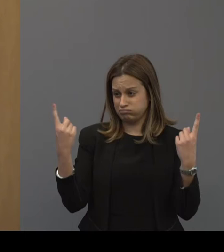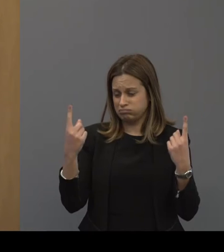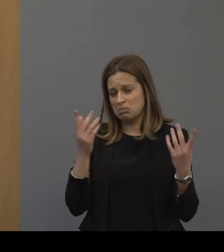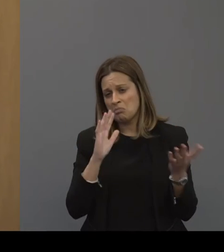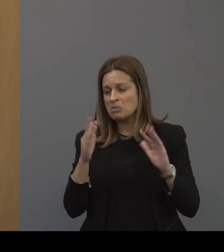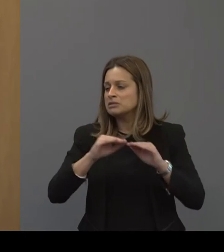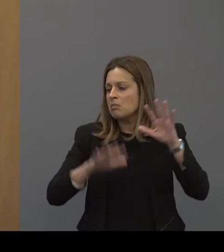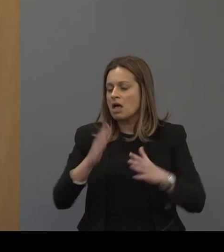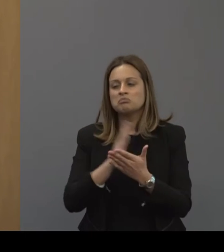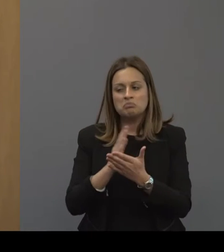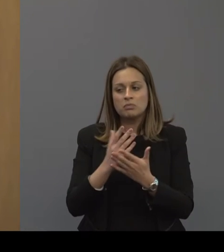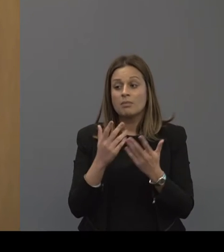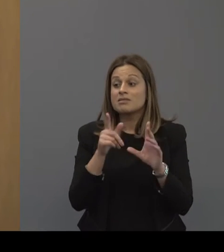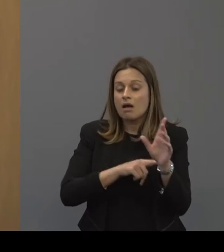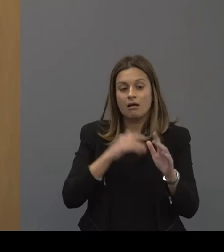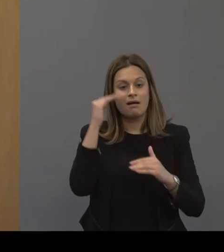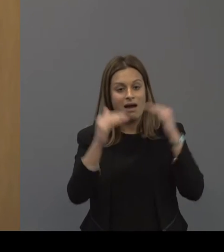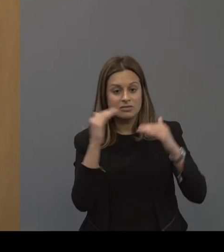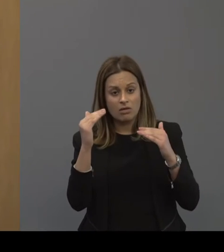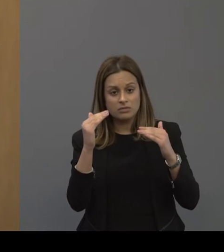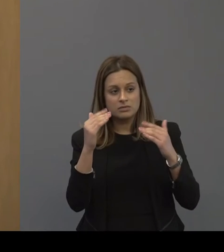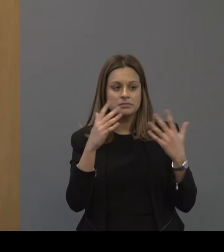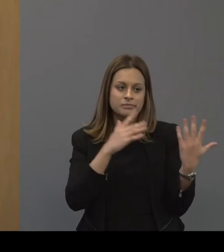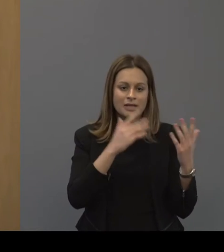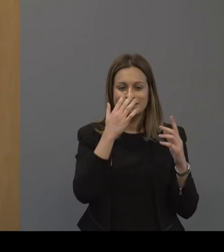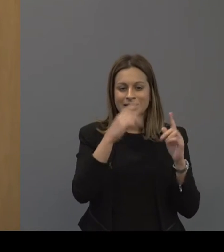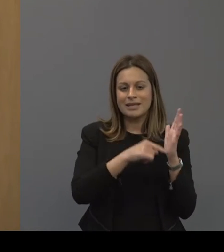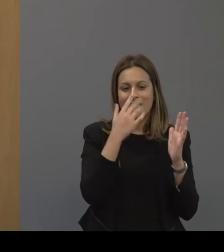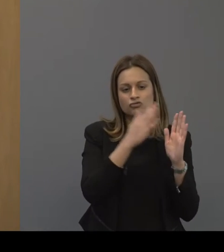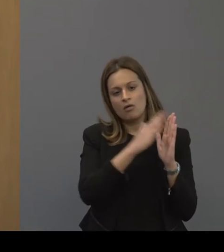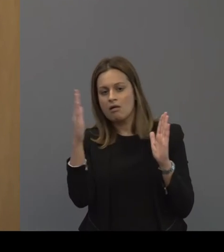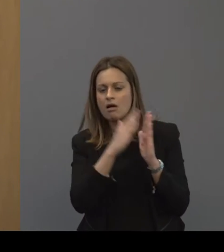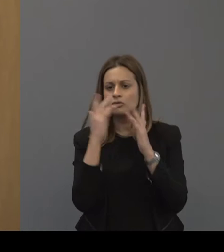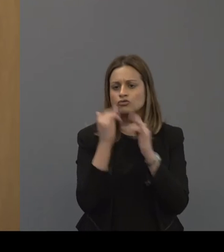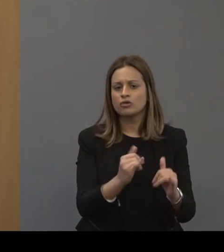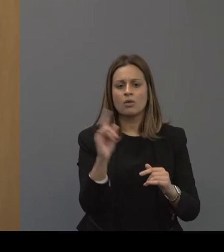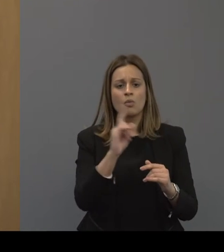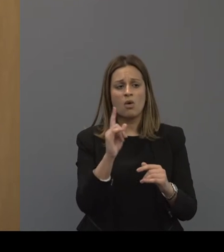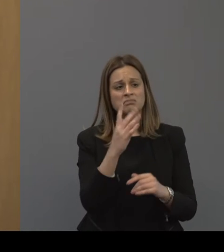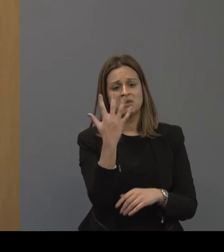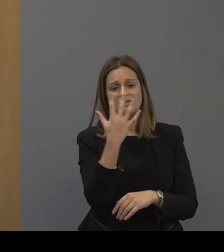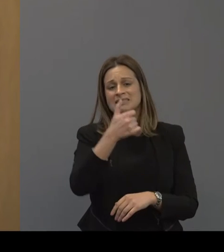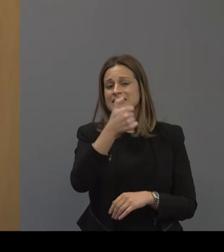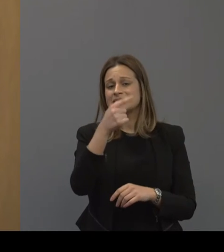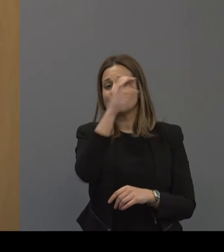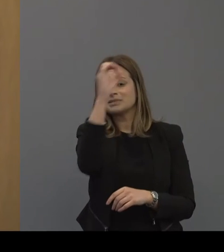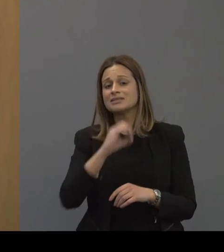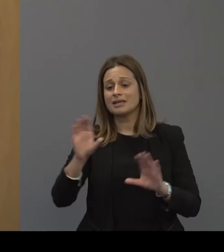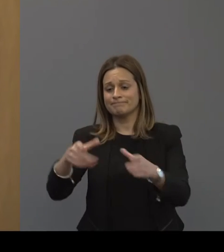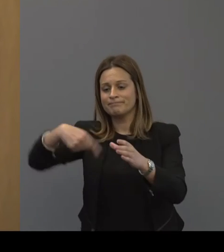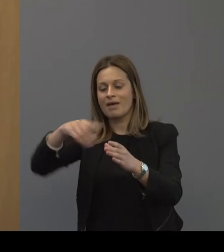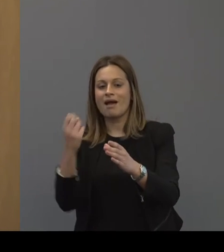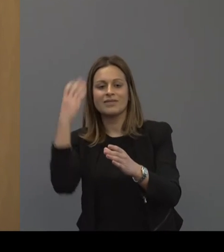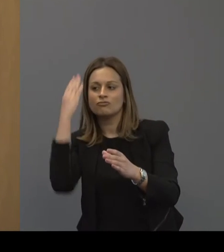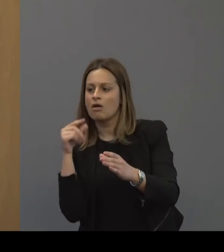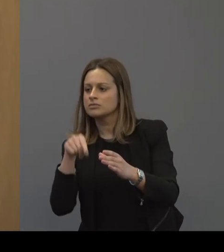different. But for young adolescents we're looking at somewhere around 15 to 16 percent have